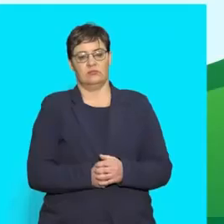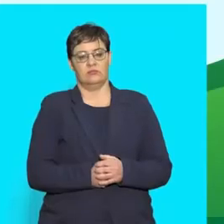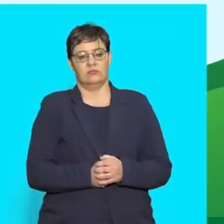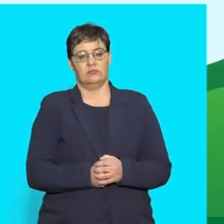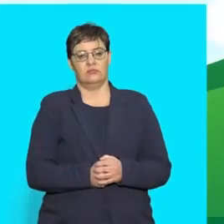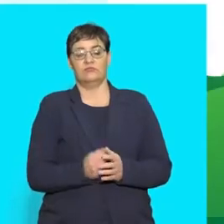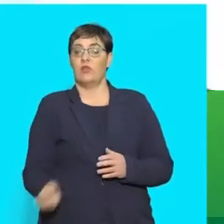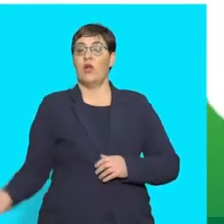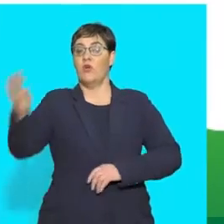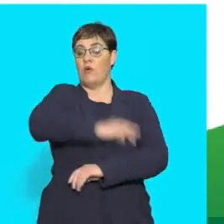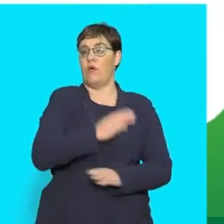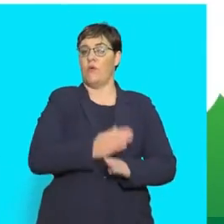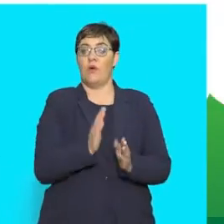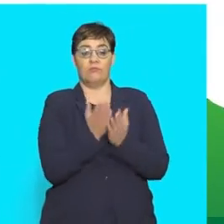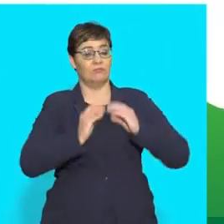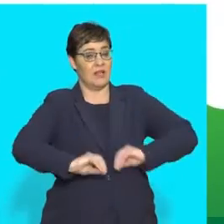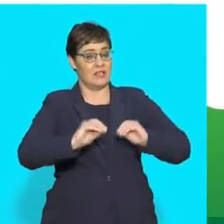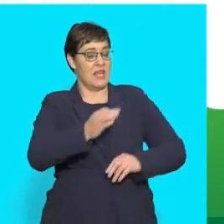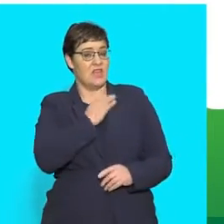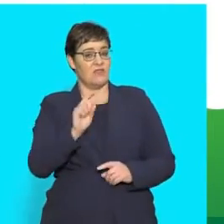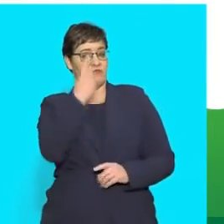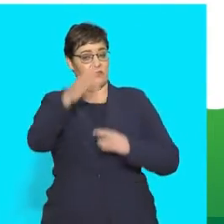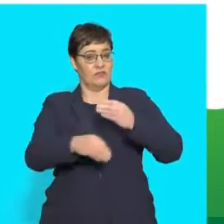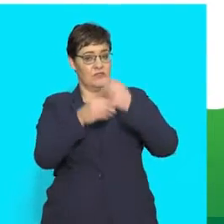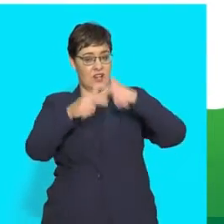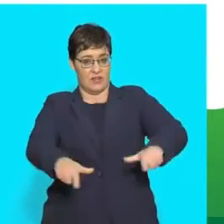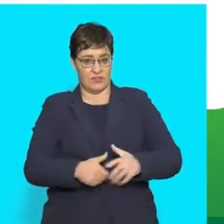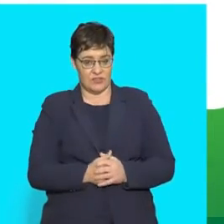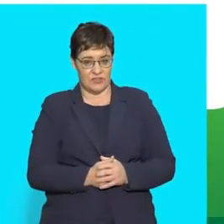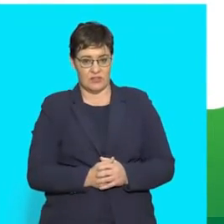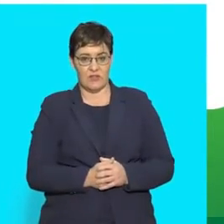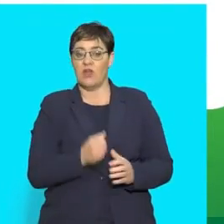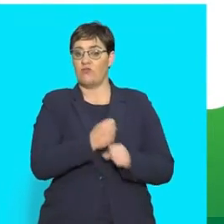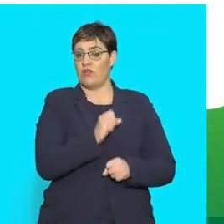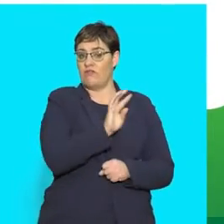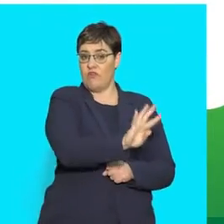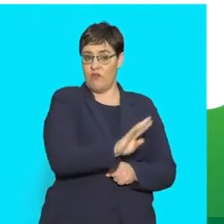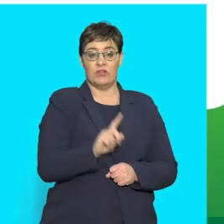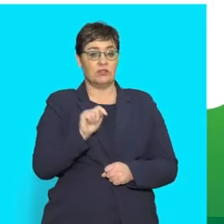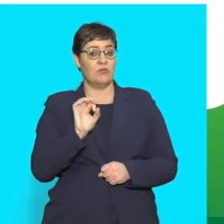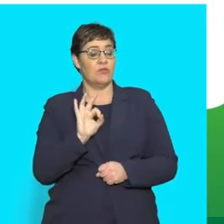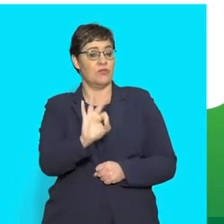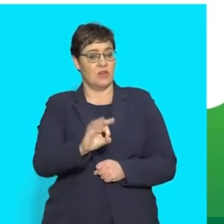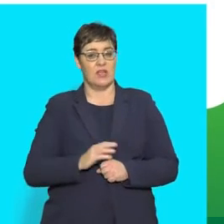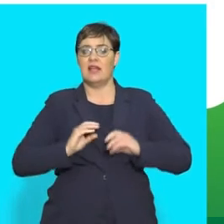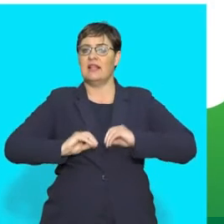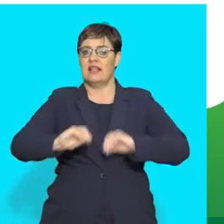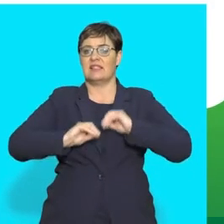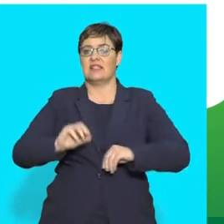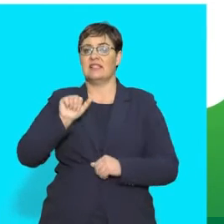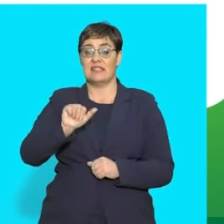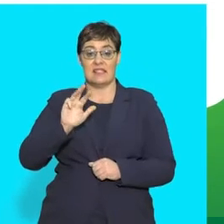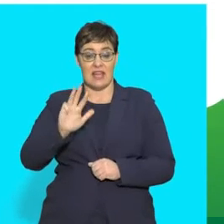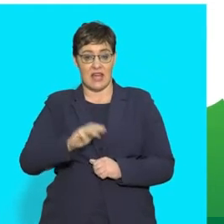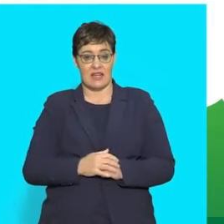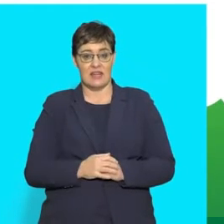This is a Rainbow Workbook lesson for English First Additional Language, Grade 4, Term 3, Lessons 69,